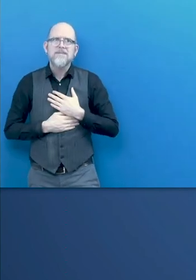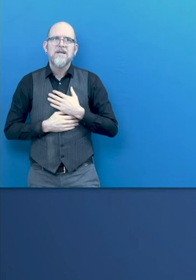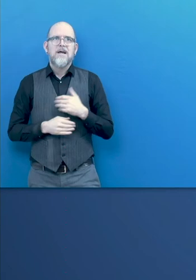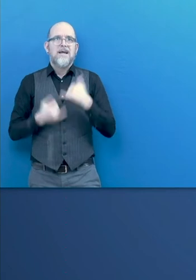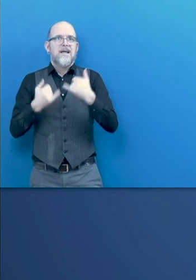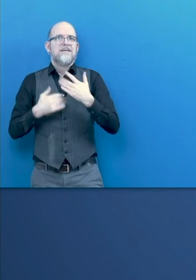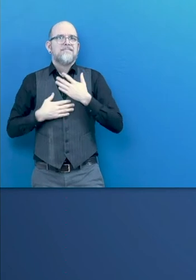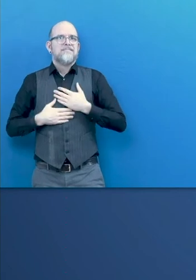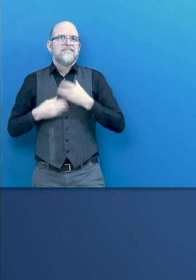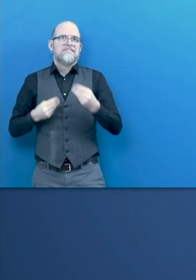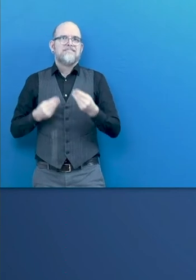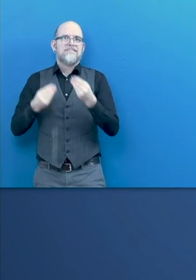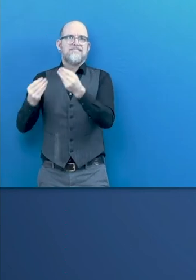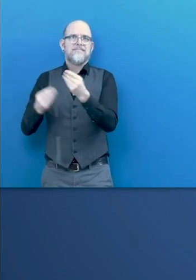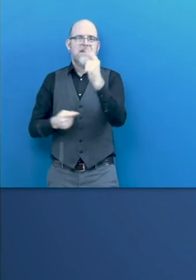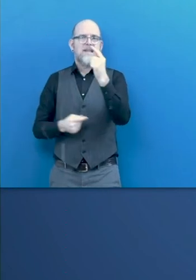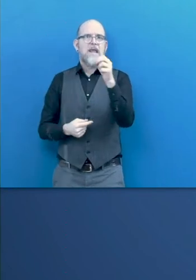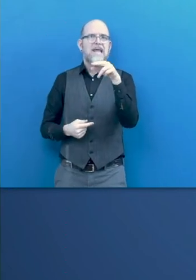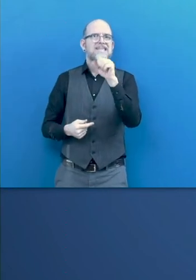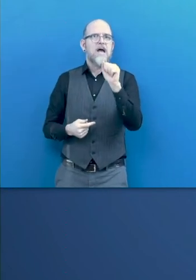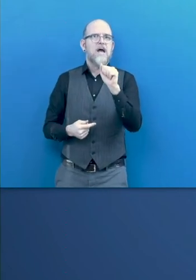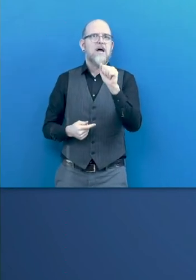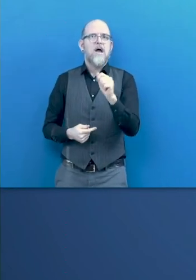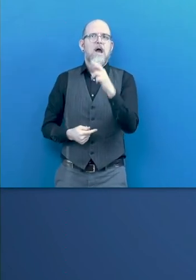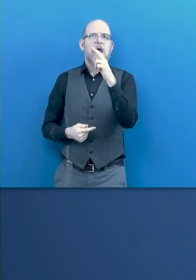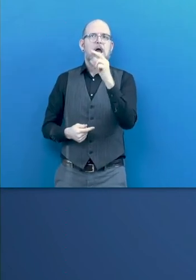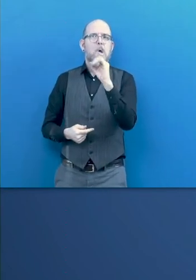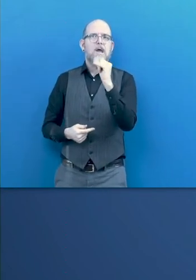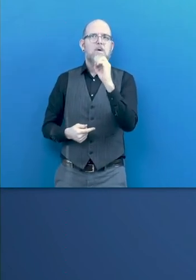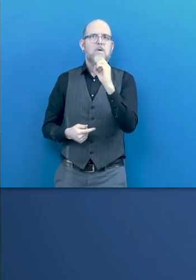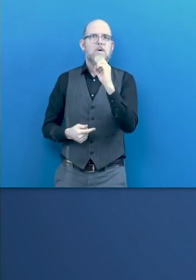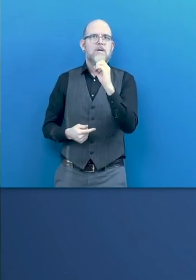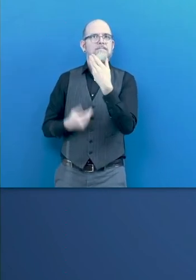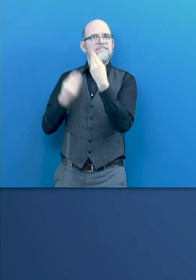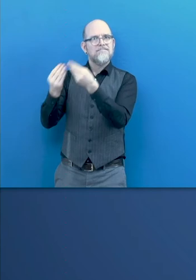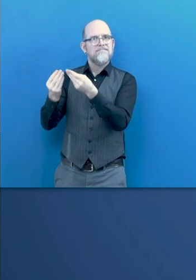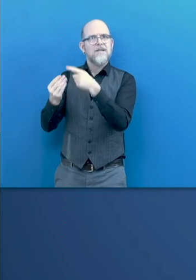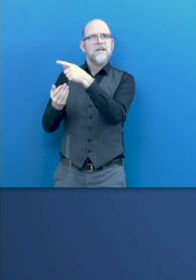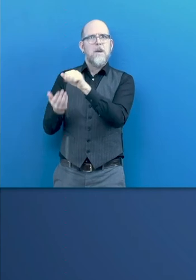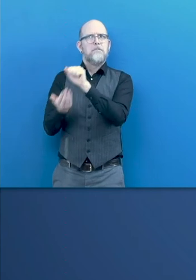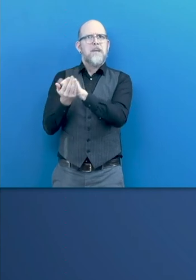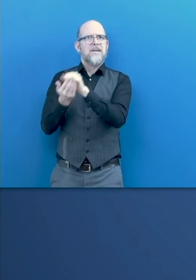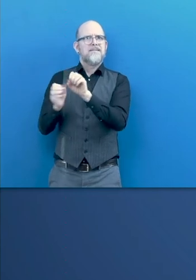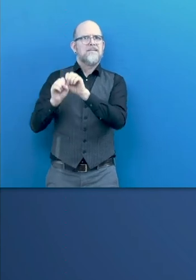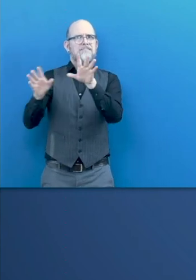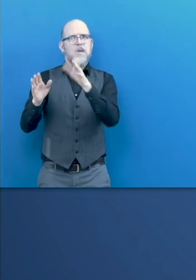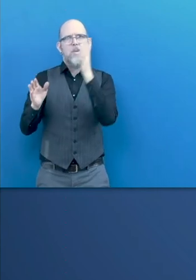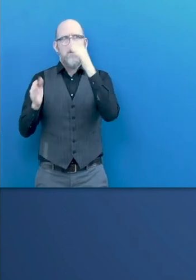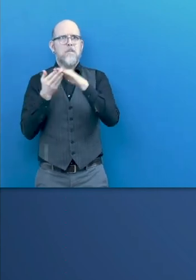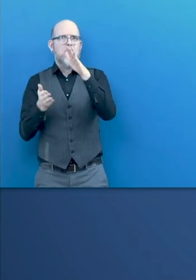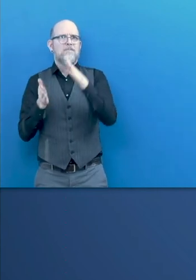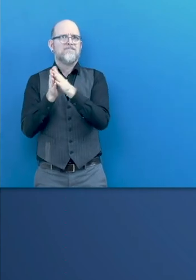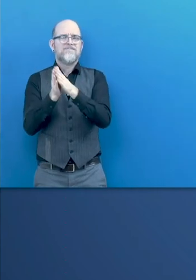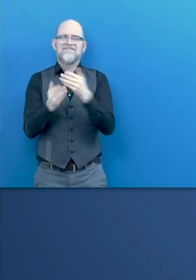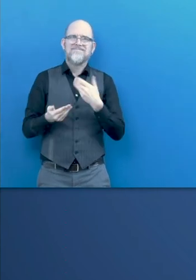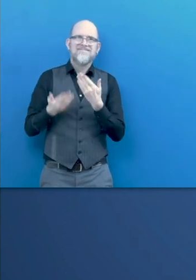to ask Teresa Royo to take over. She will present the main highlights of the publication. Teresa, over to you. Thank